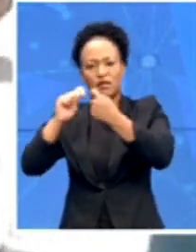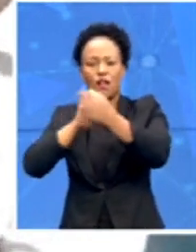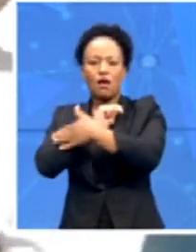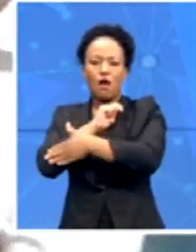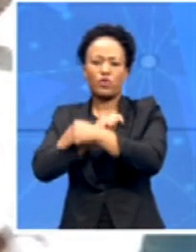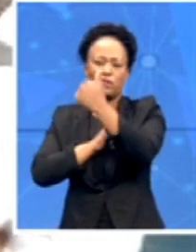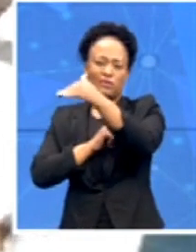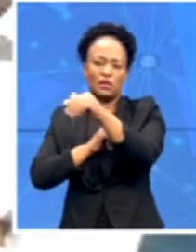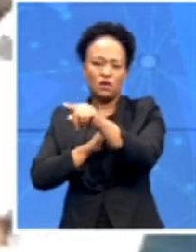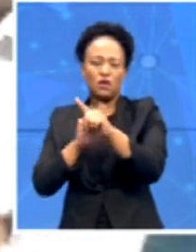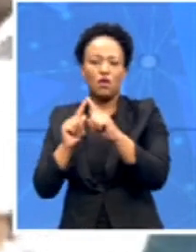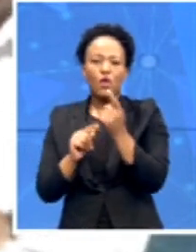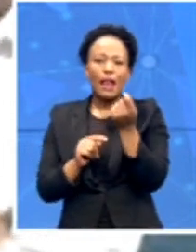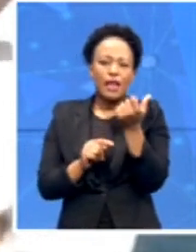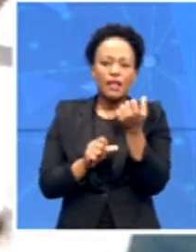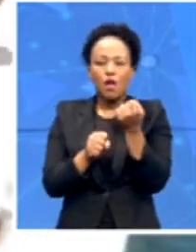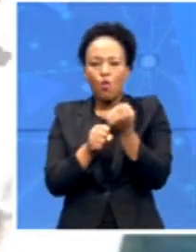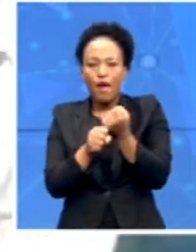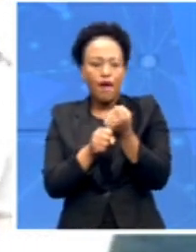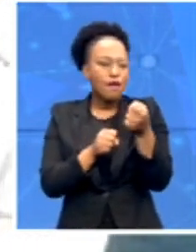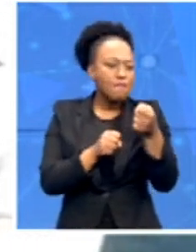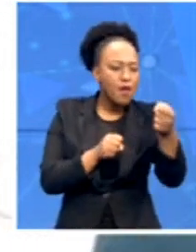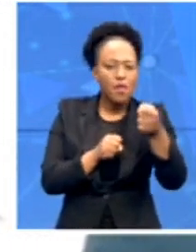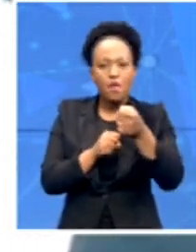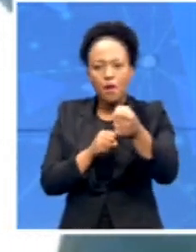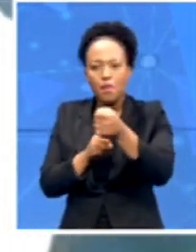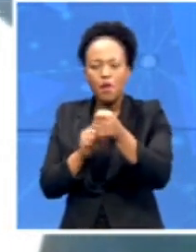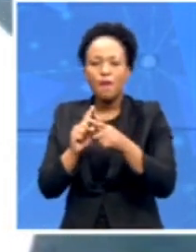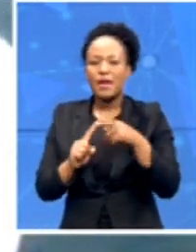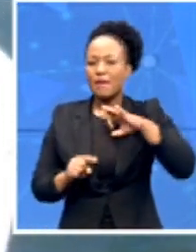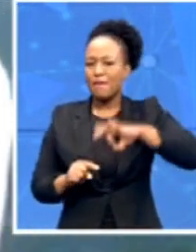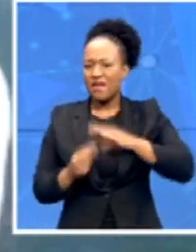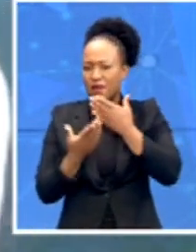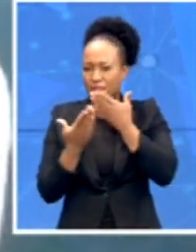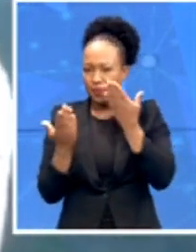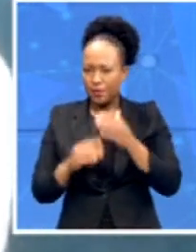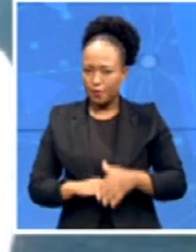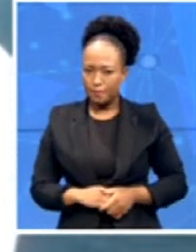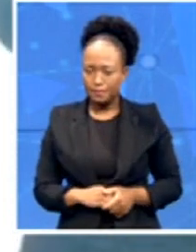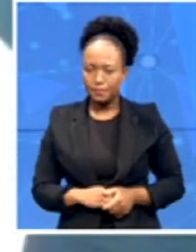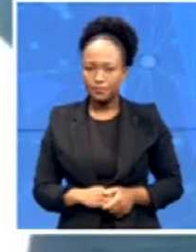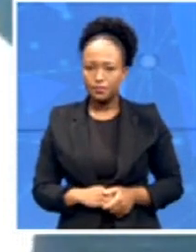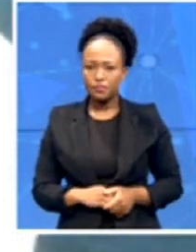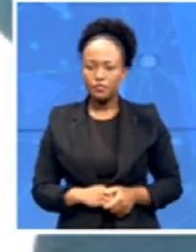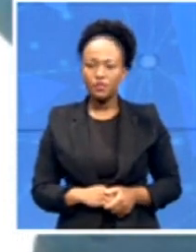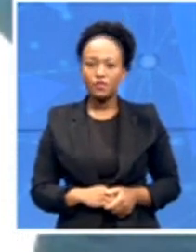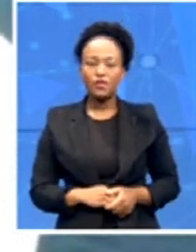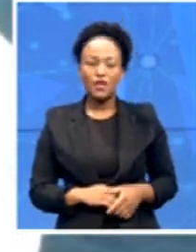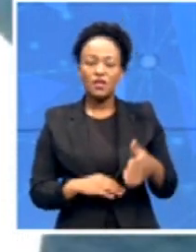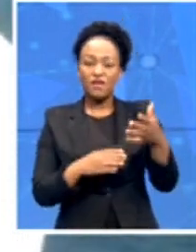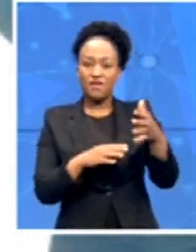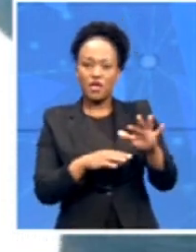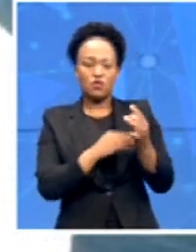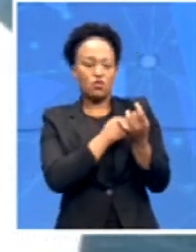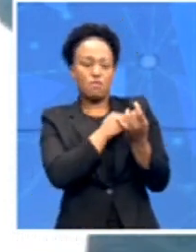that they're not really benefiting here i've been advised that no less than 10 billion capital